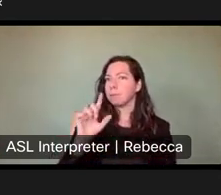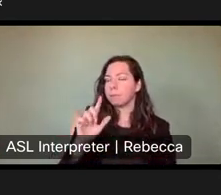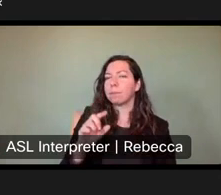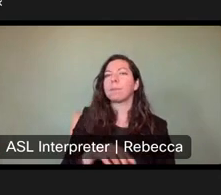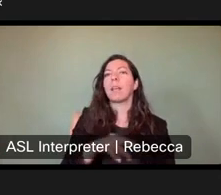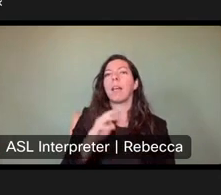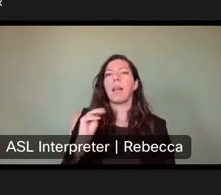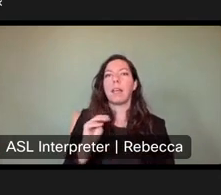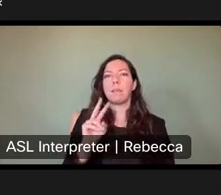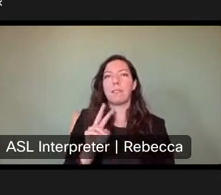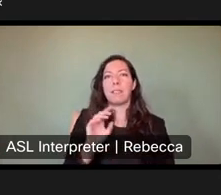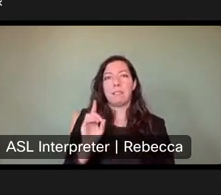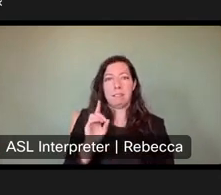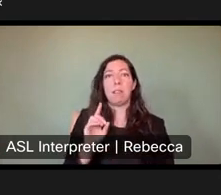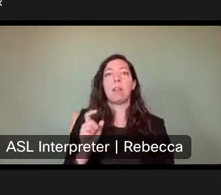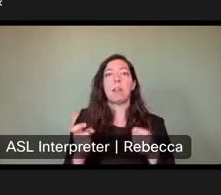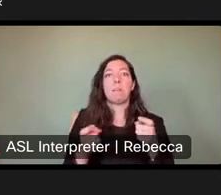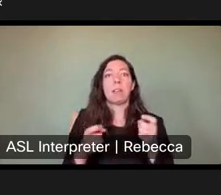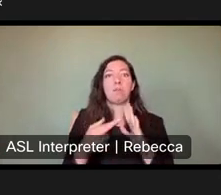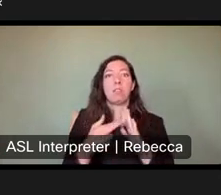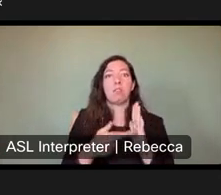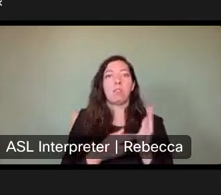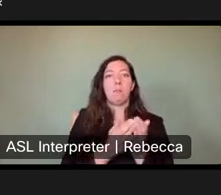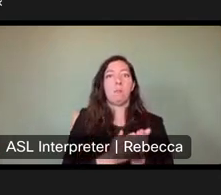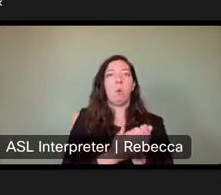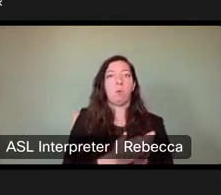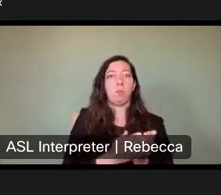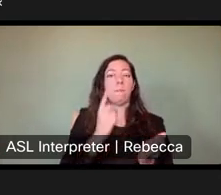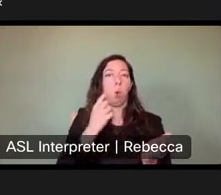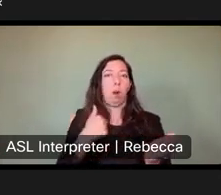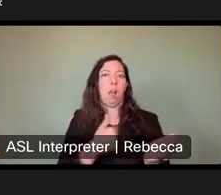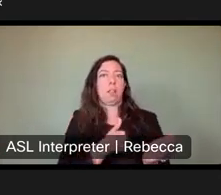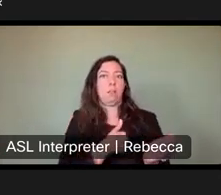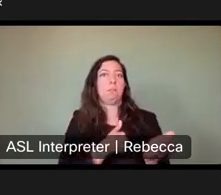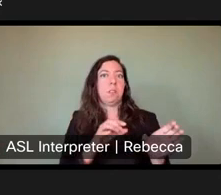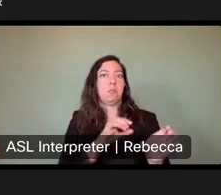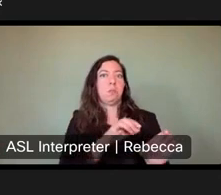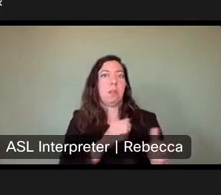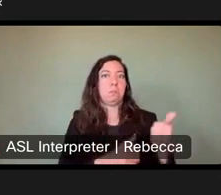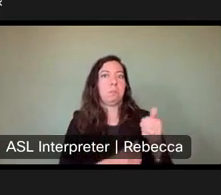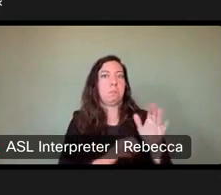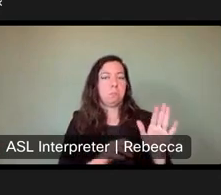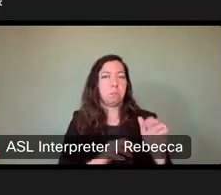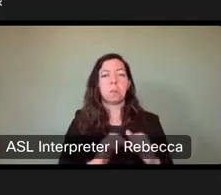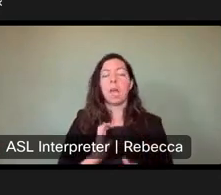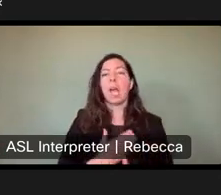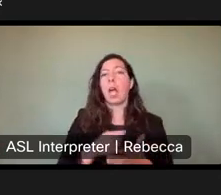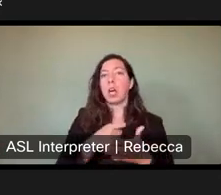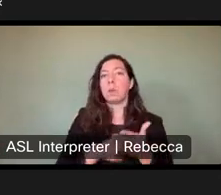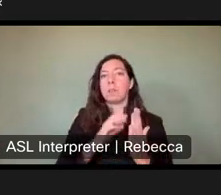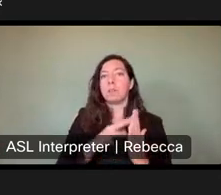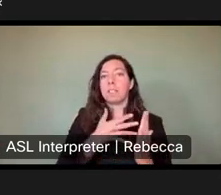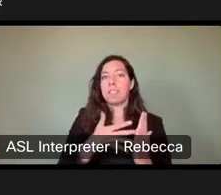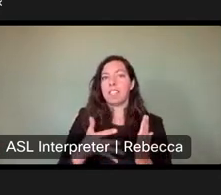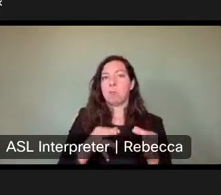registration process on behalf of state parks. Um, our fee schedule that we, that is determined upon after this